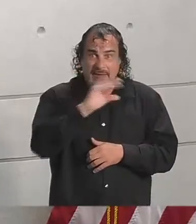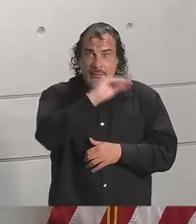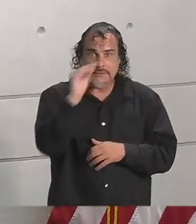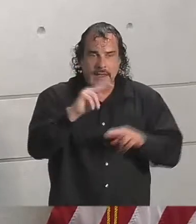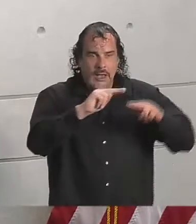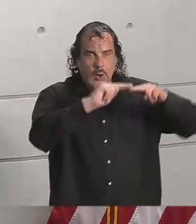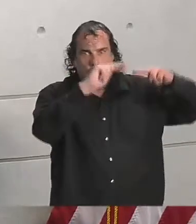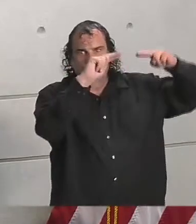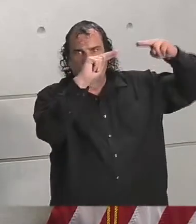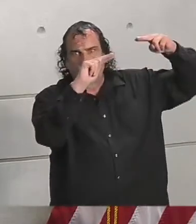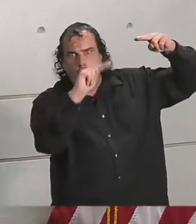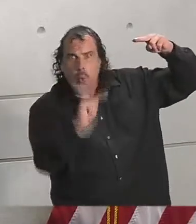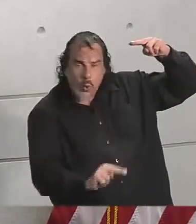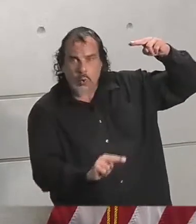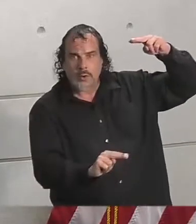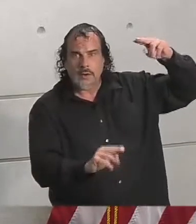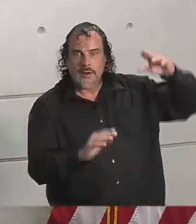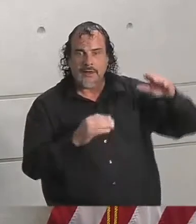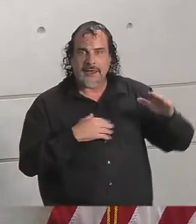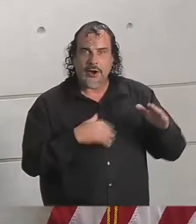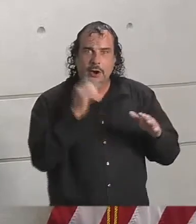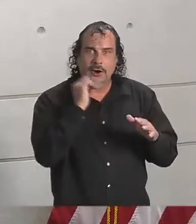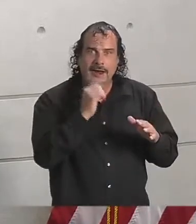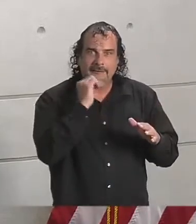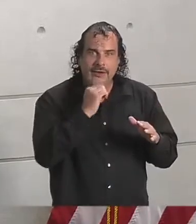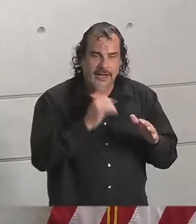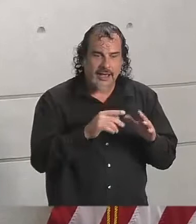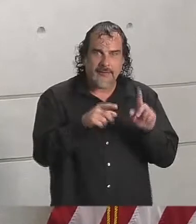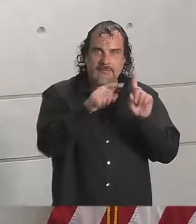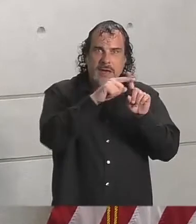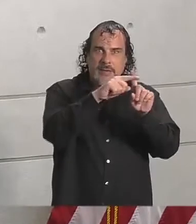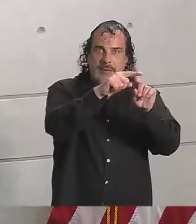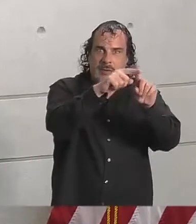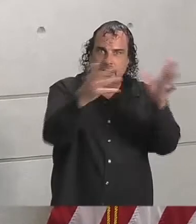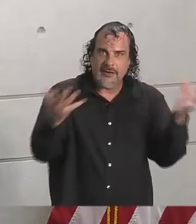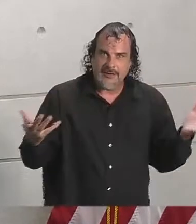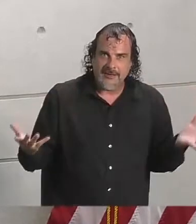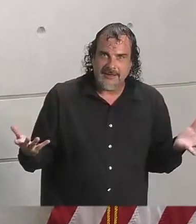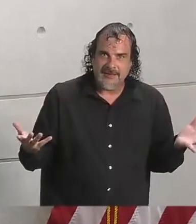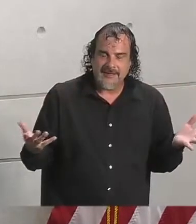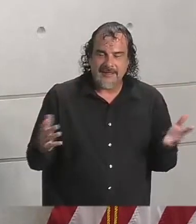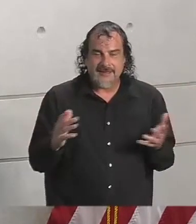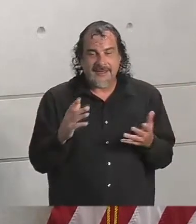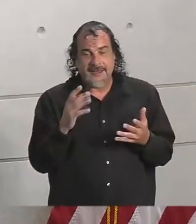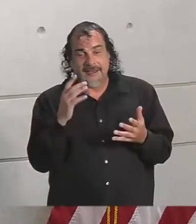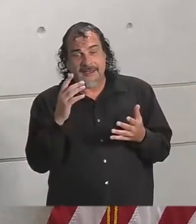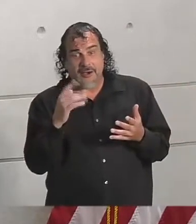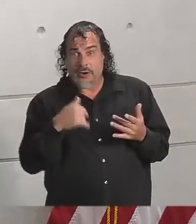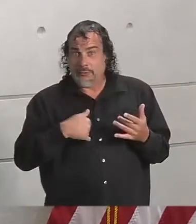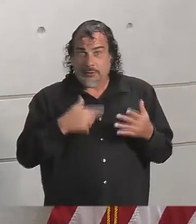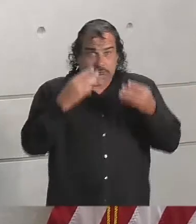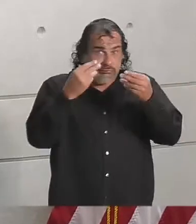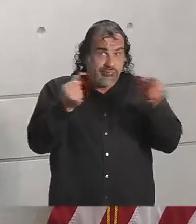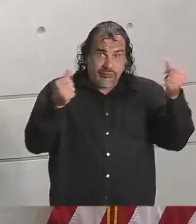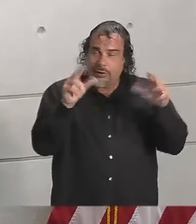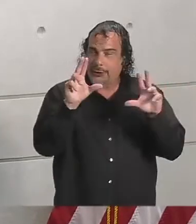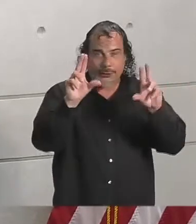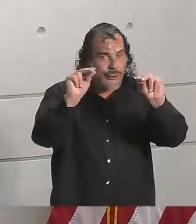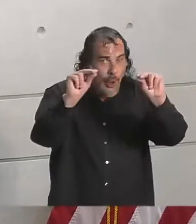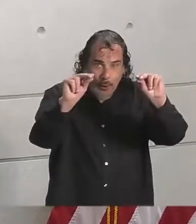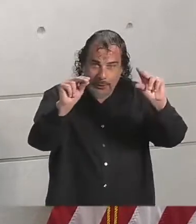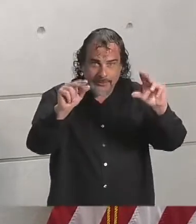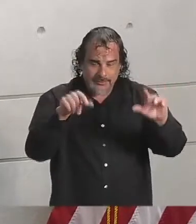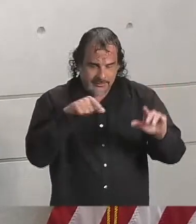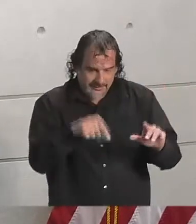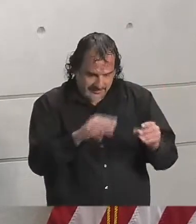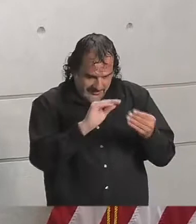in our daily seven-day average, or weekly seven-day average. But we're not done yet. Today's number